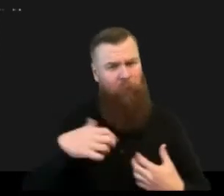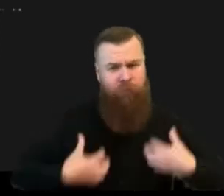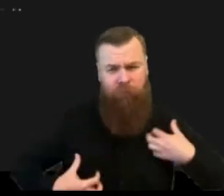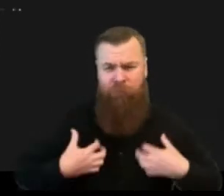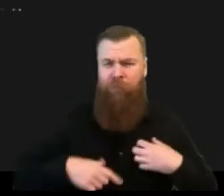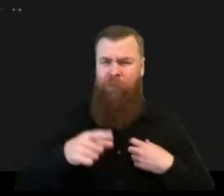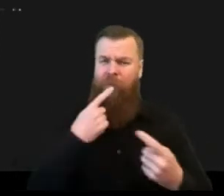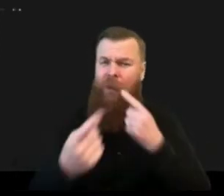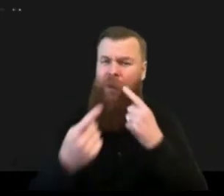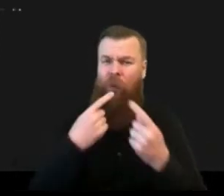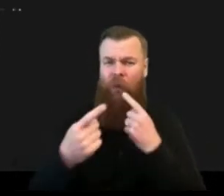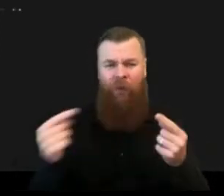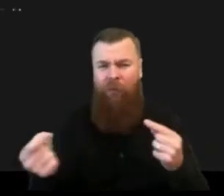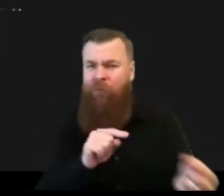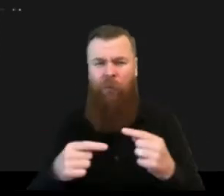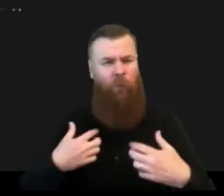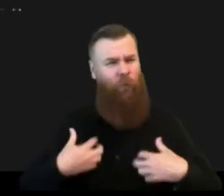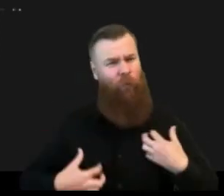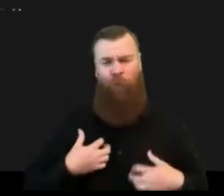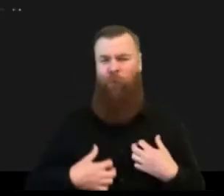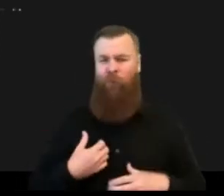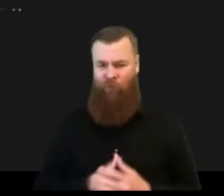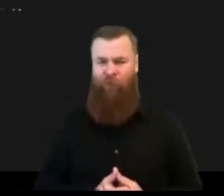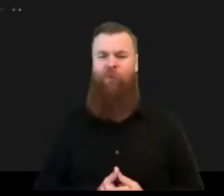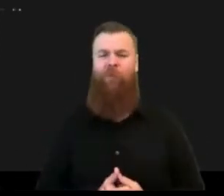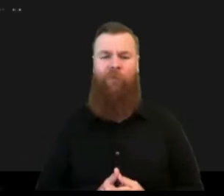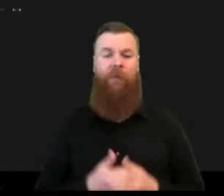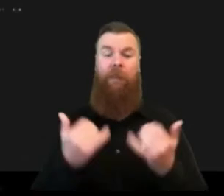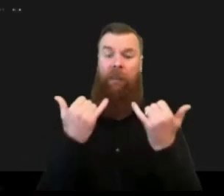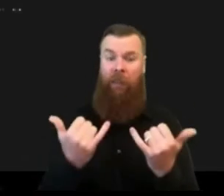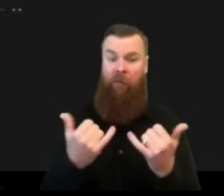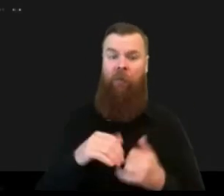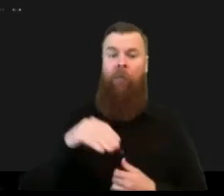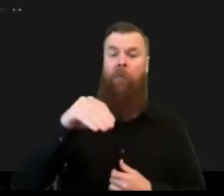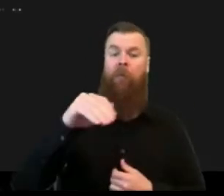it over now to marilena for for the results of their discussion